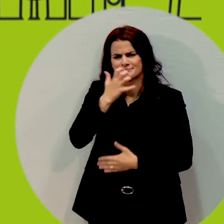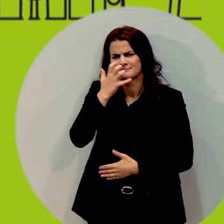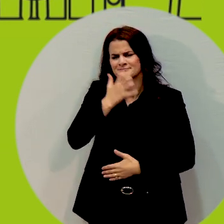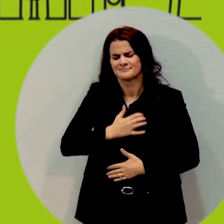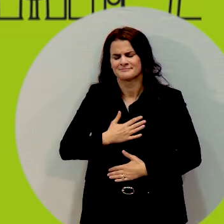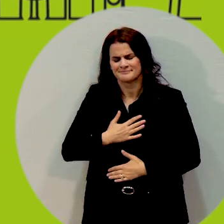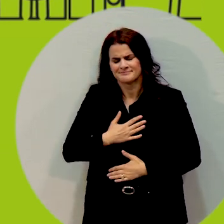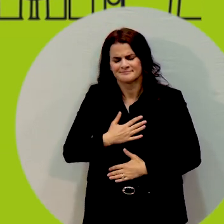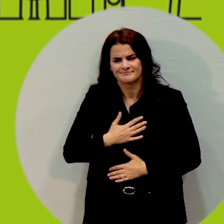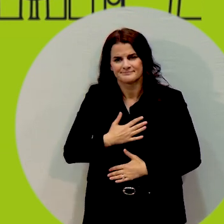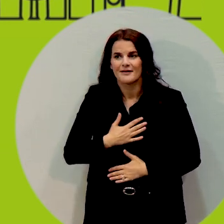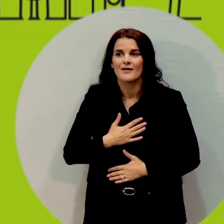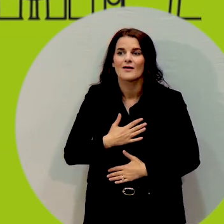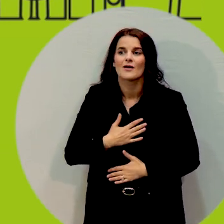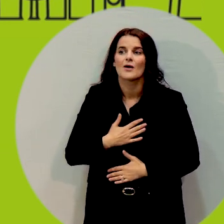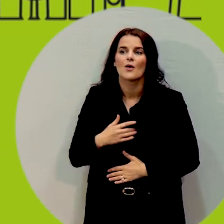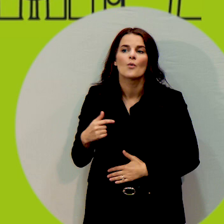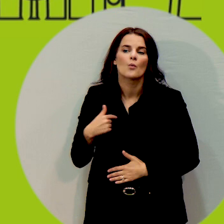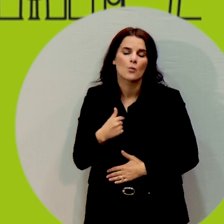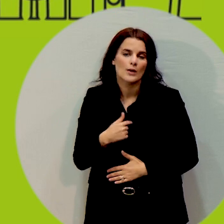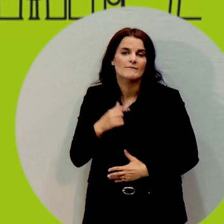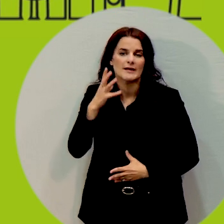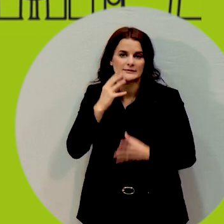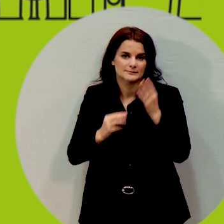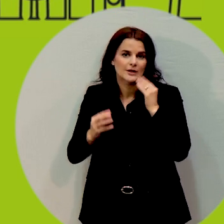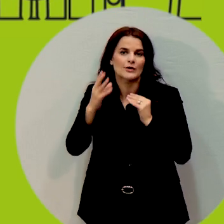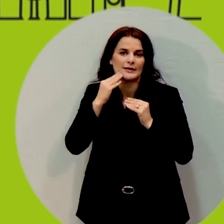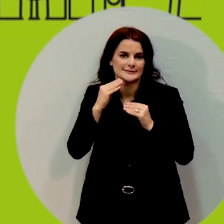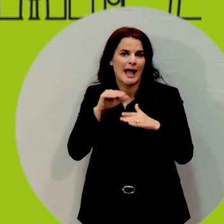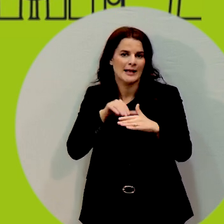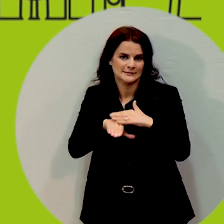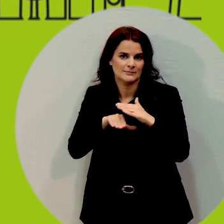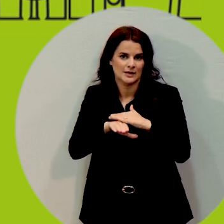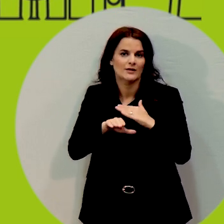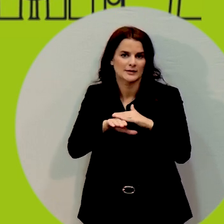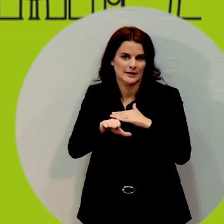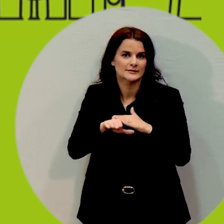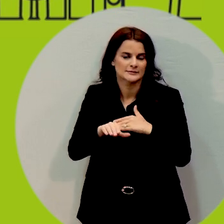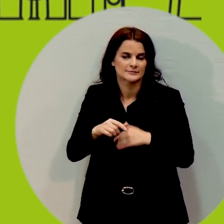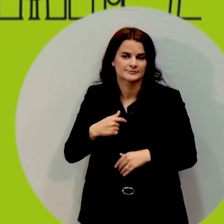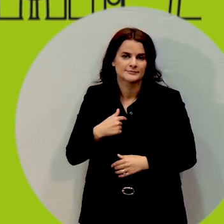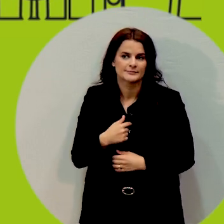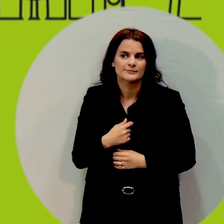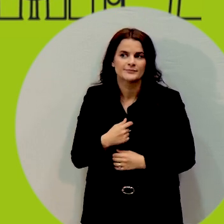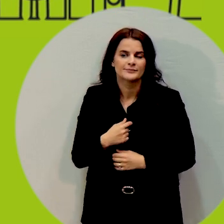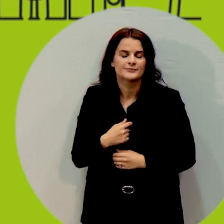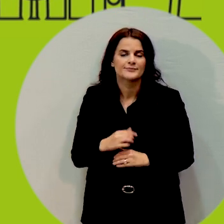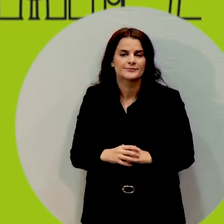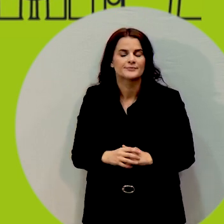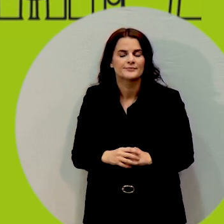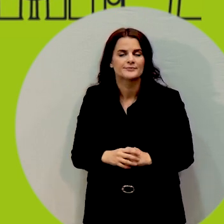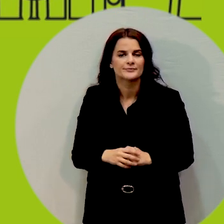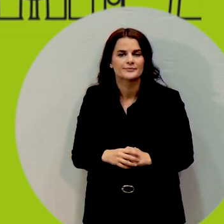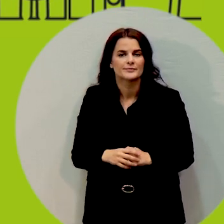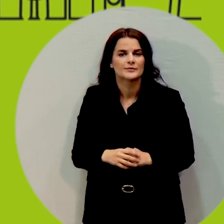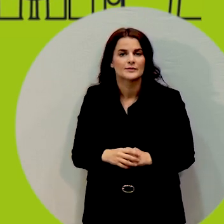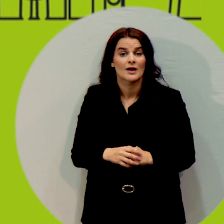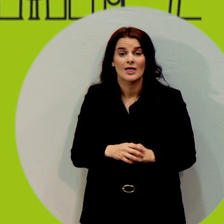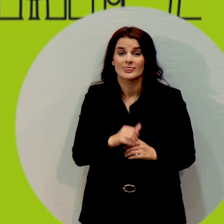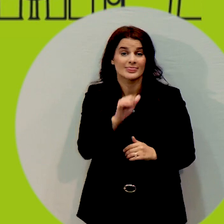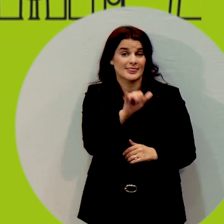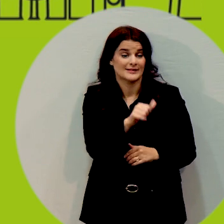that's not the most important thing here the most important is you your feedback